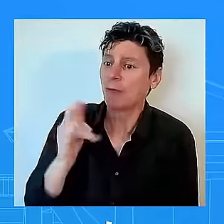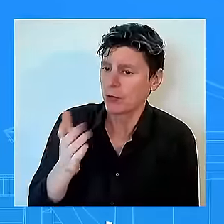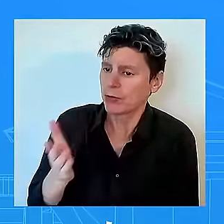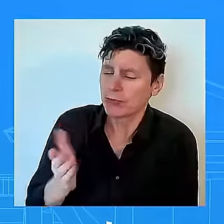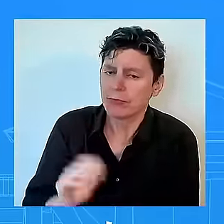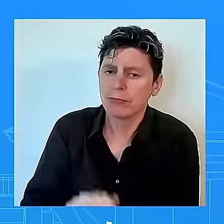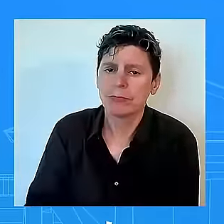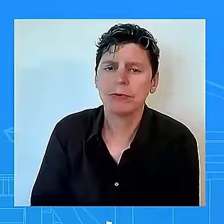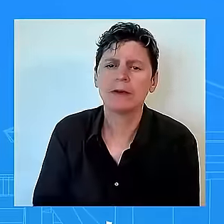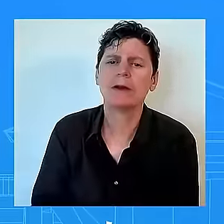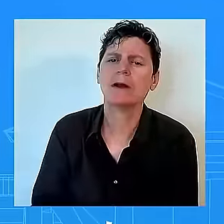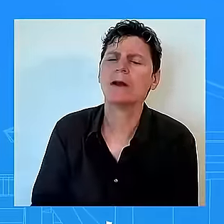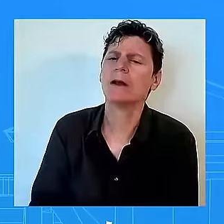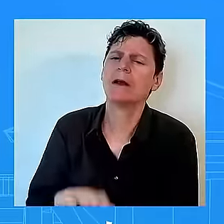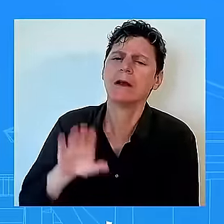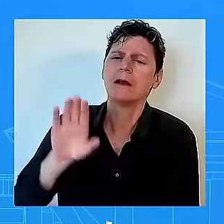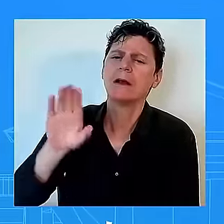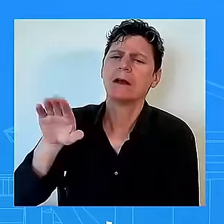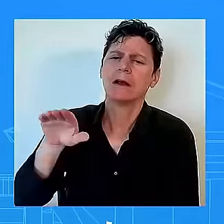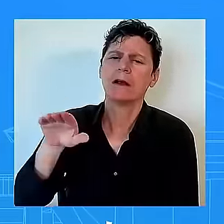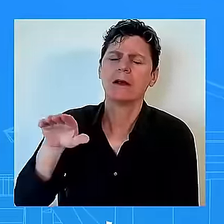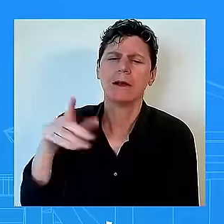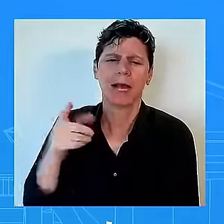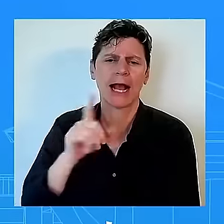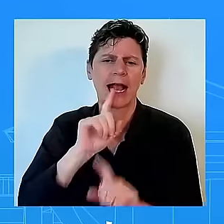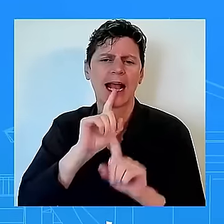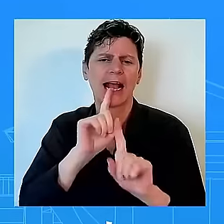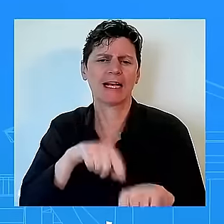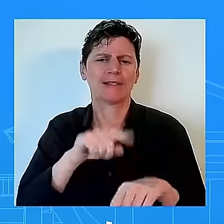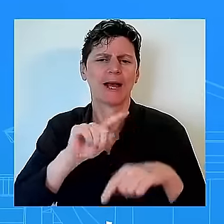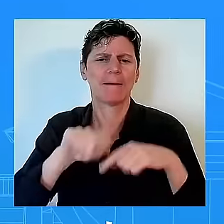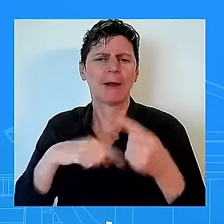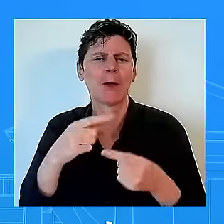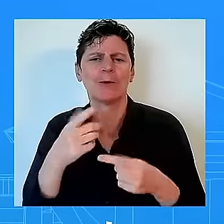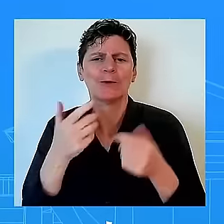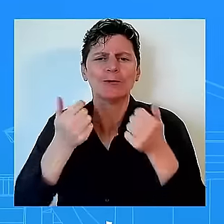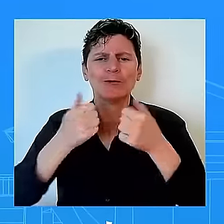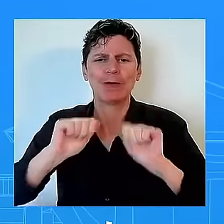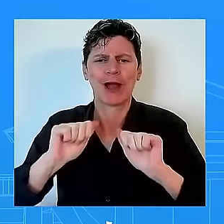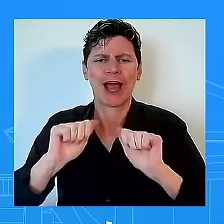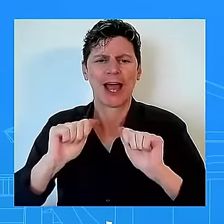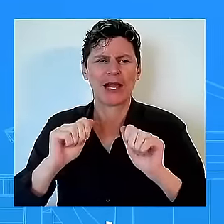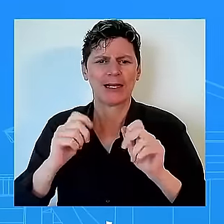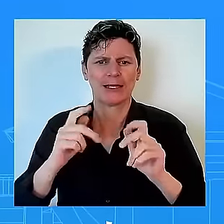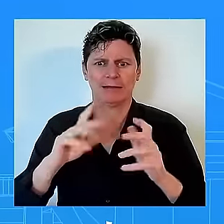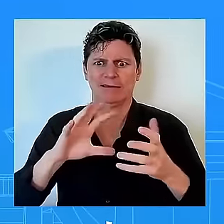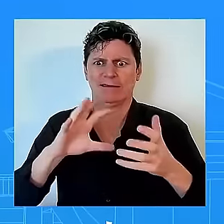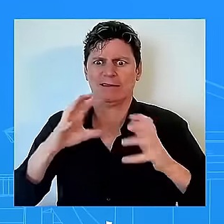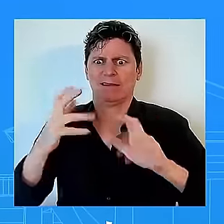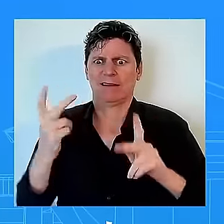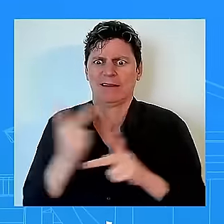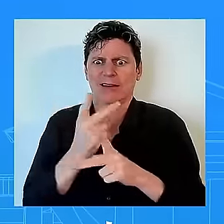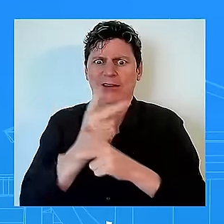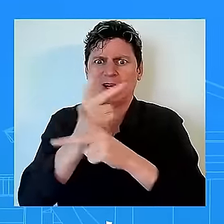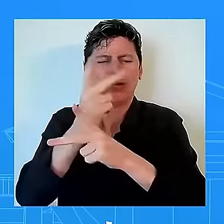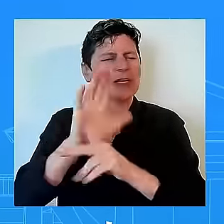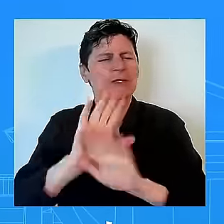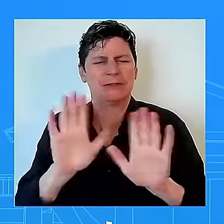lowering the temperature when it comes to this divisive rhetoric it's not just about presidential